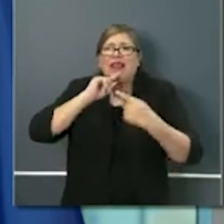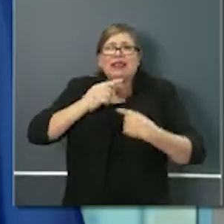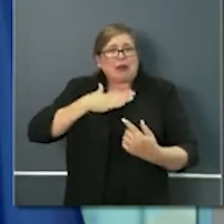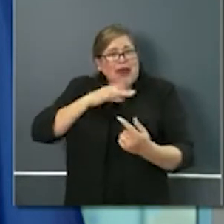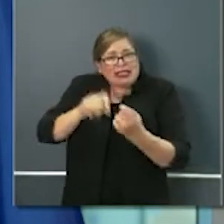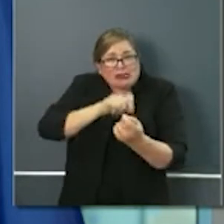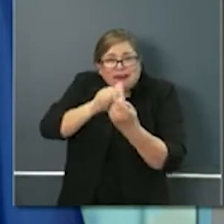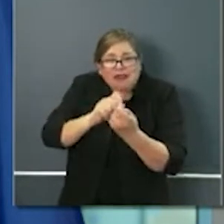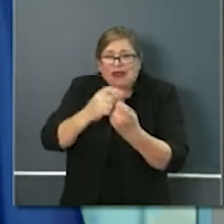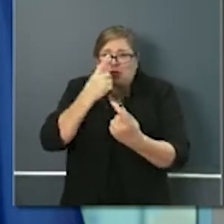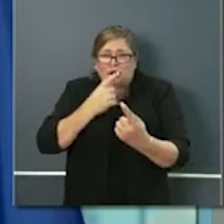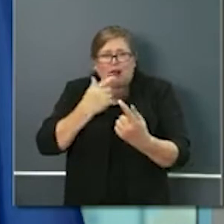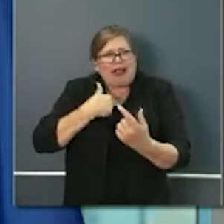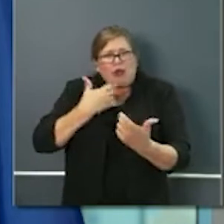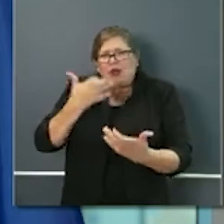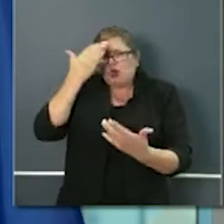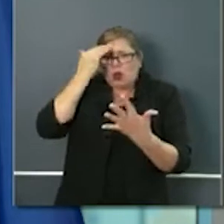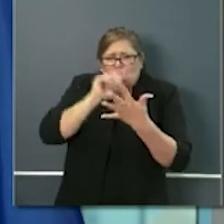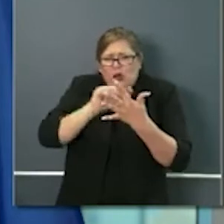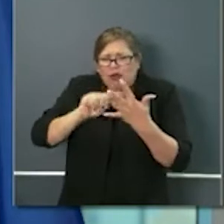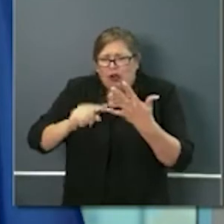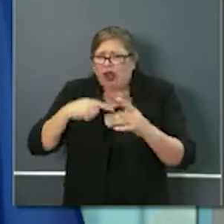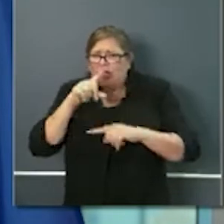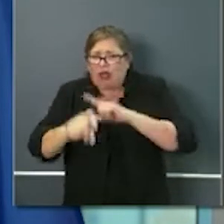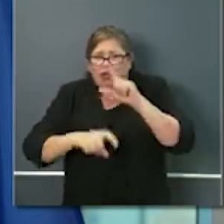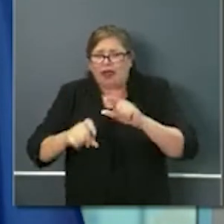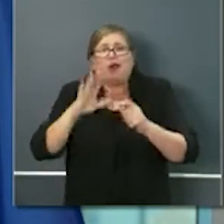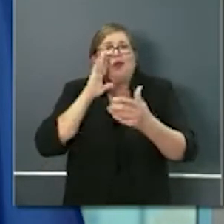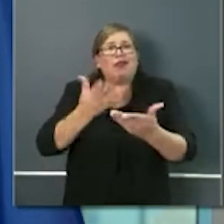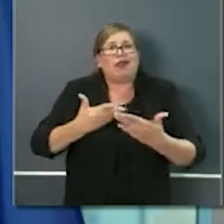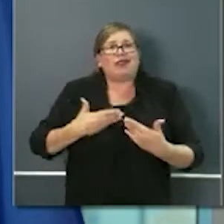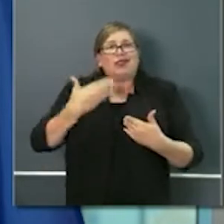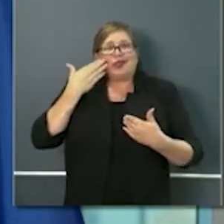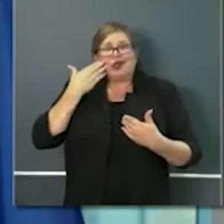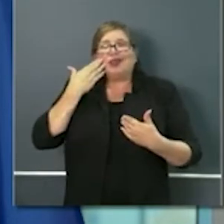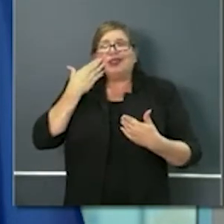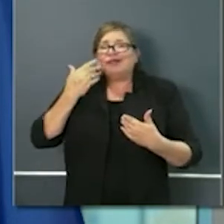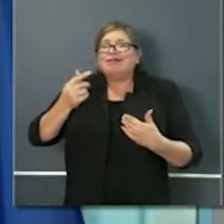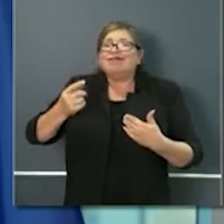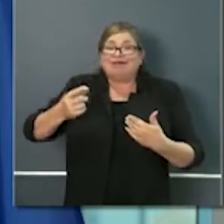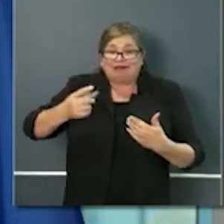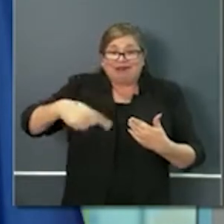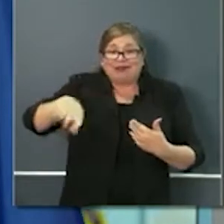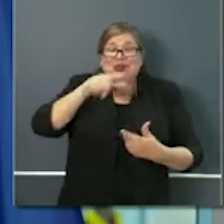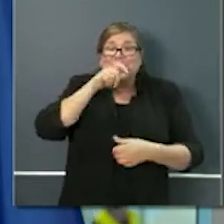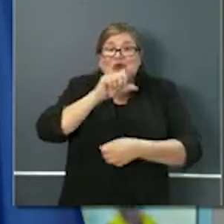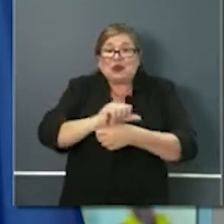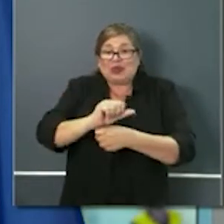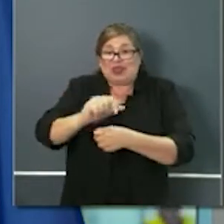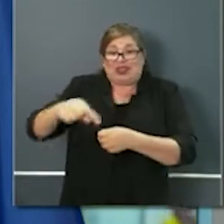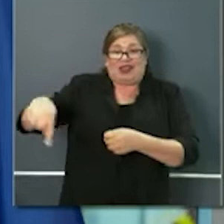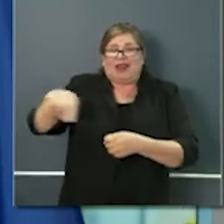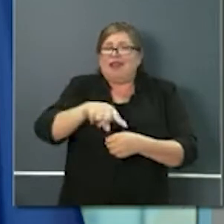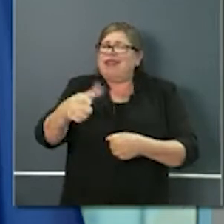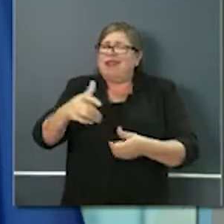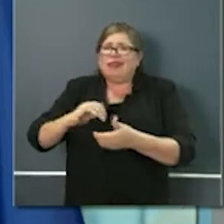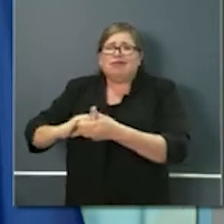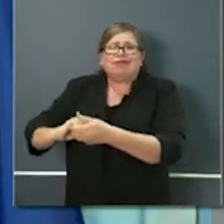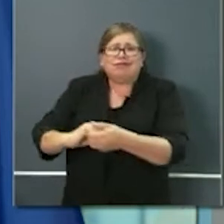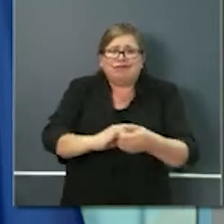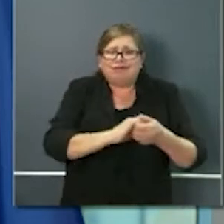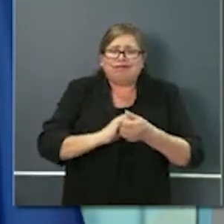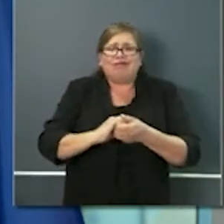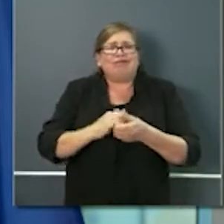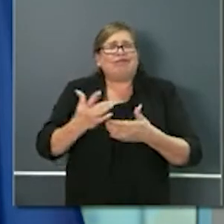this moment in the spirit of civic contribution the spirit of the common wealth in the spirit that defines this moment that we're all